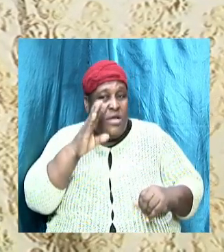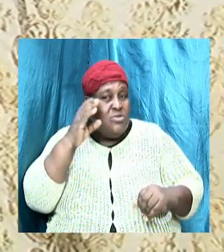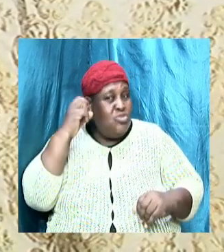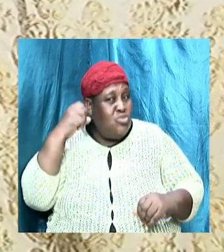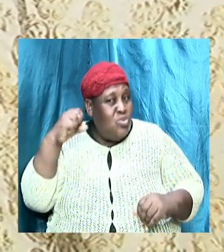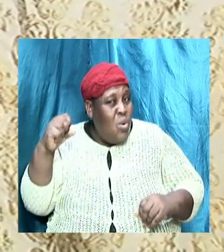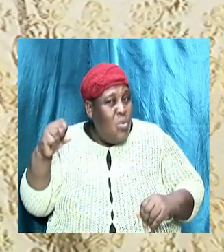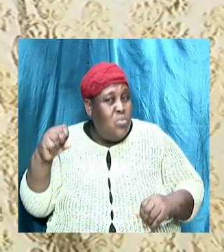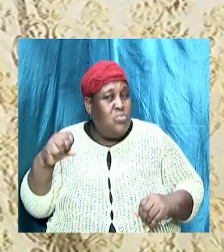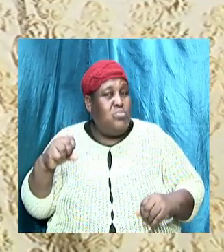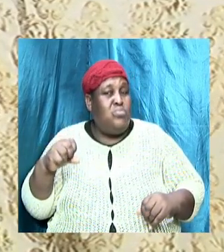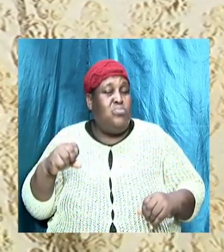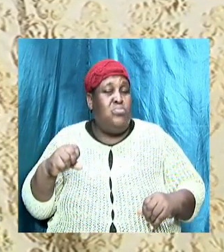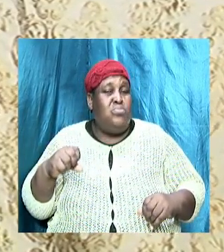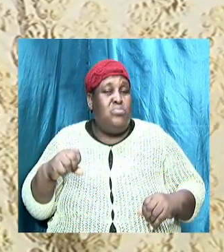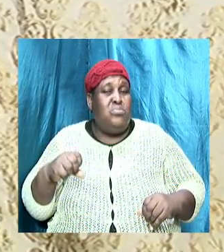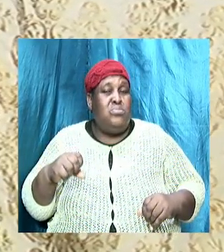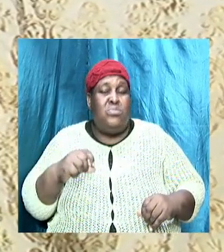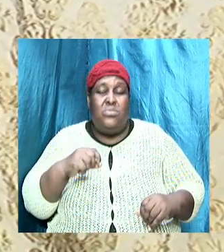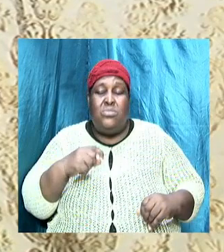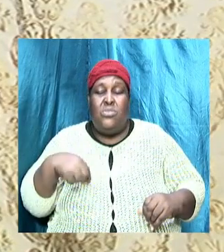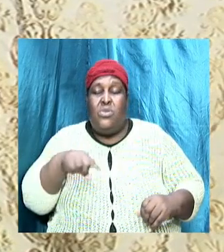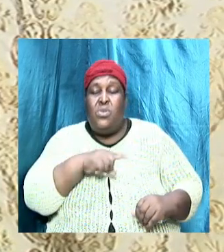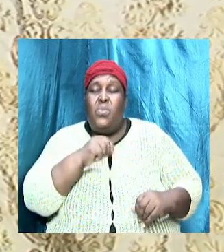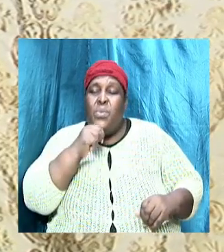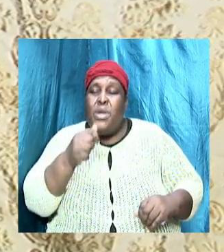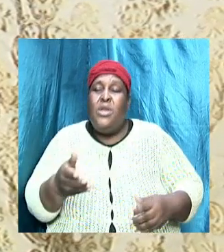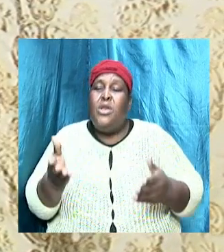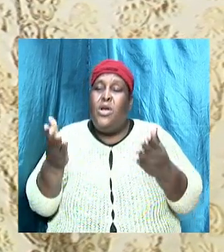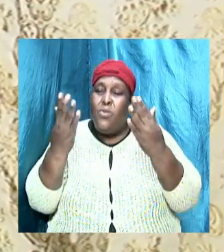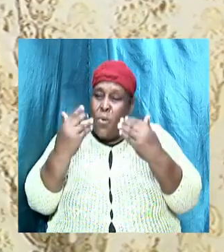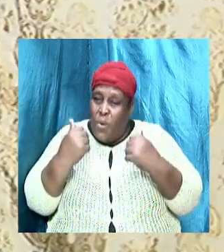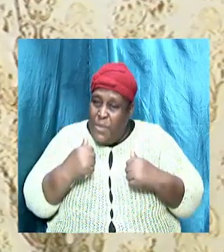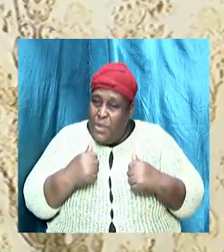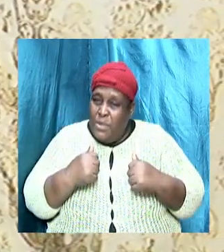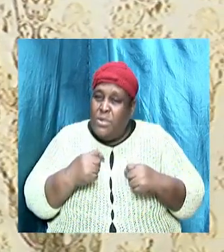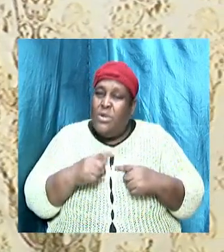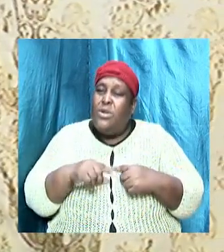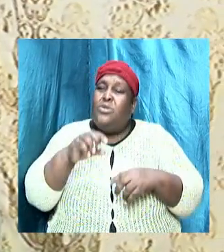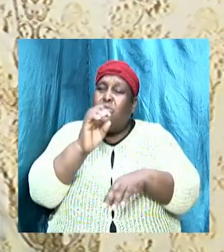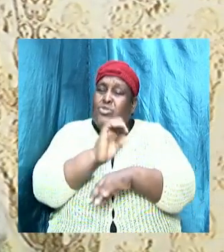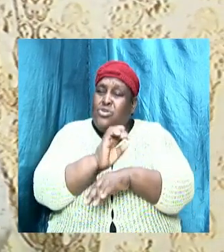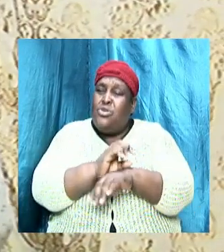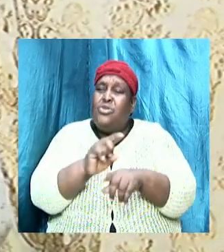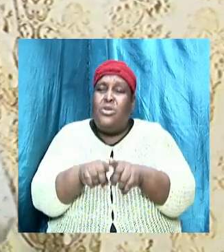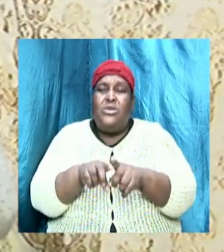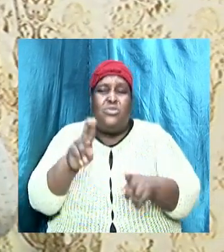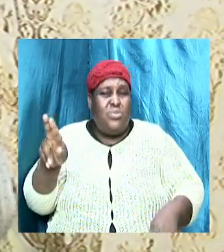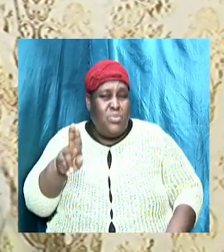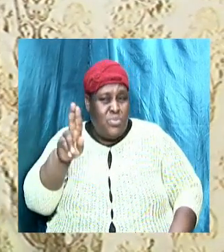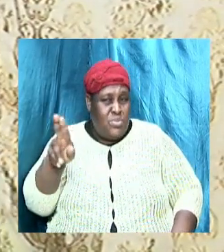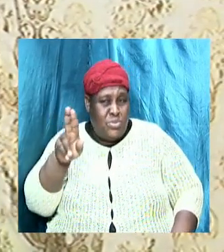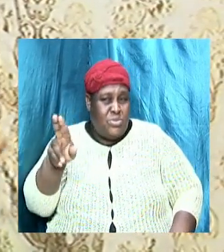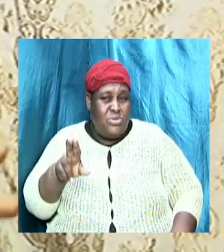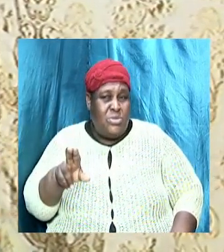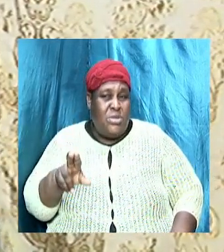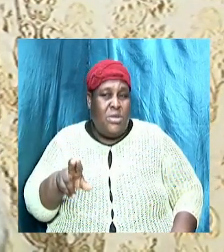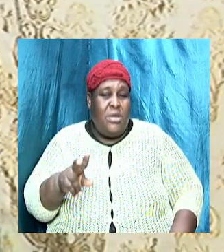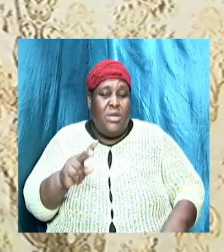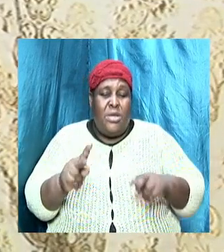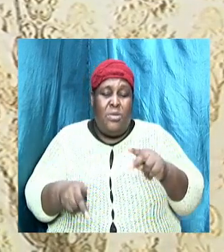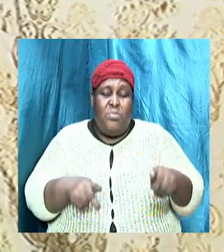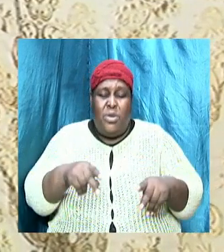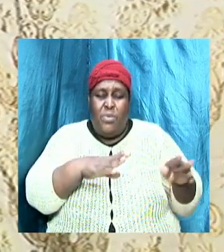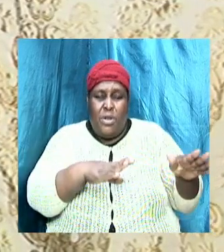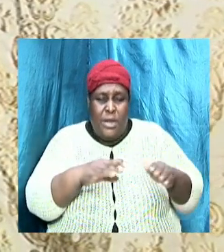as we used to. And you'll find that folks are falling away and giving heed to